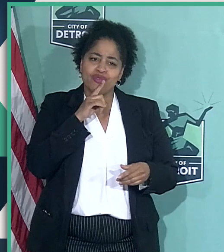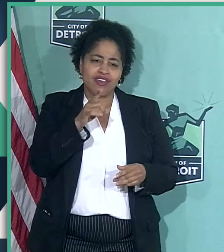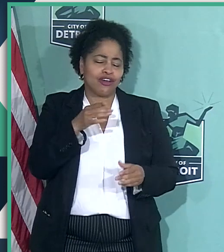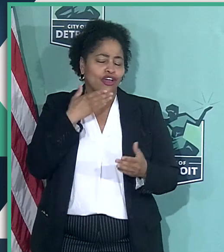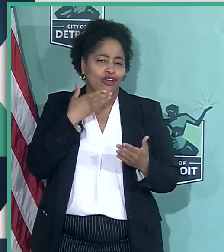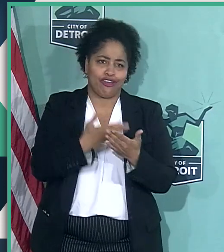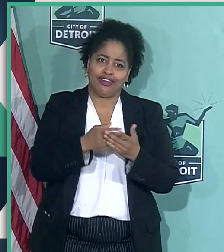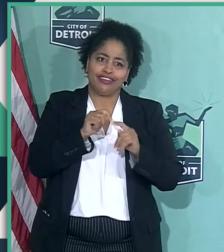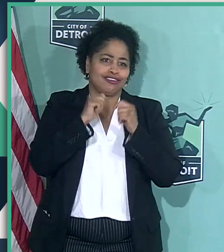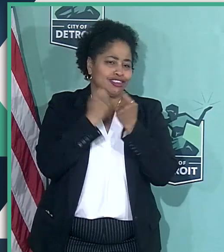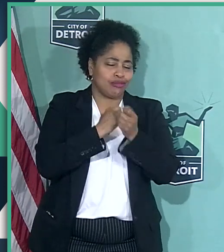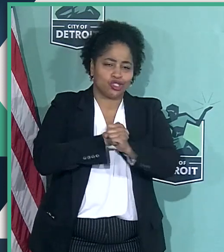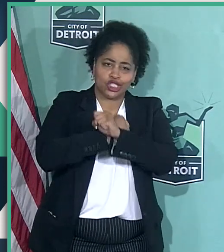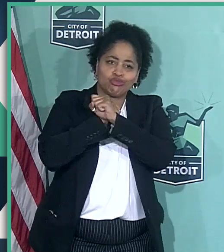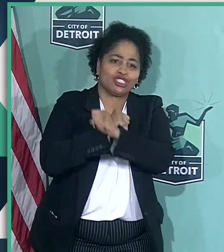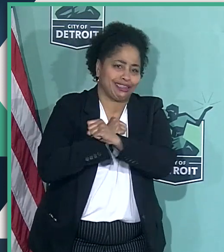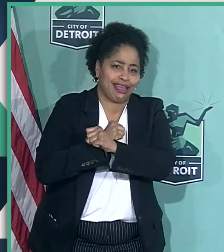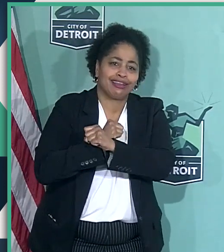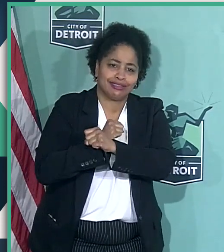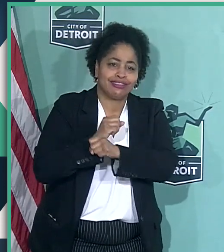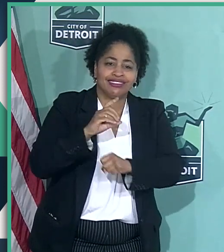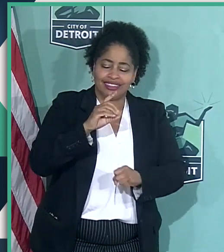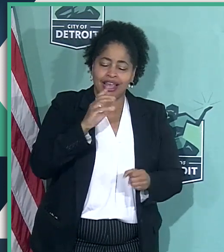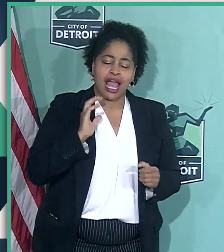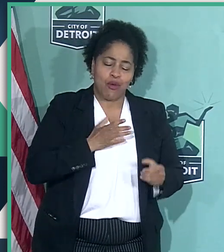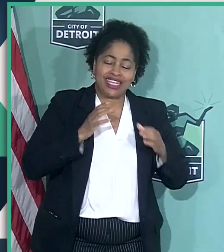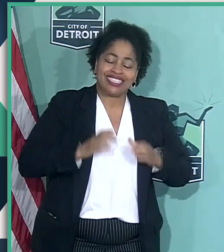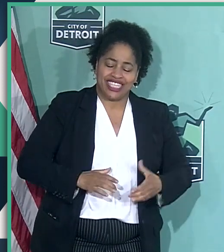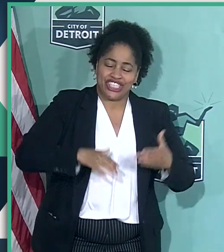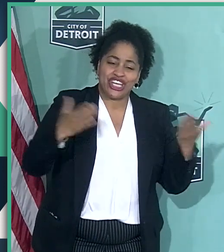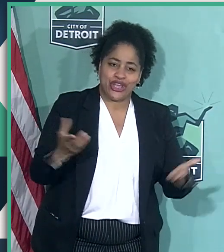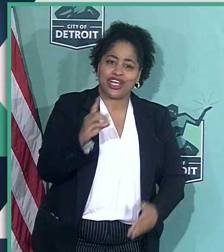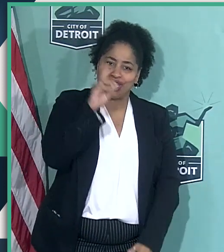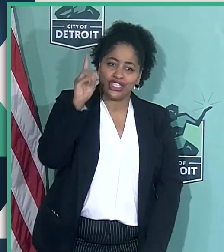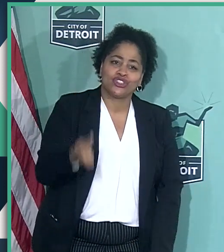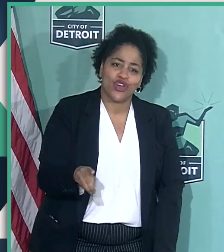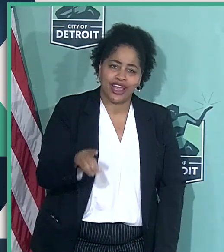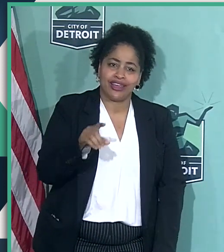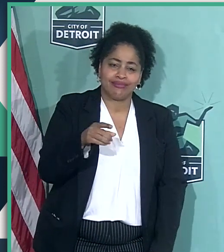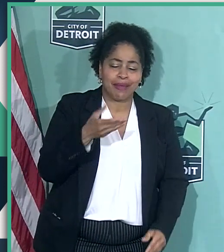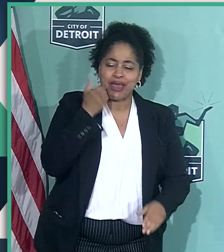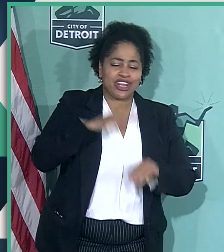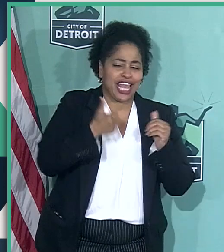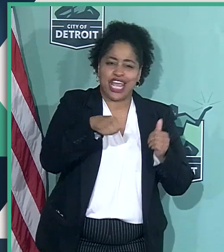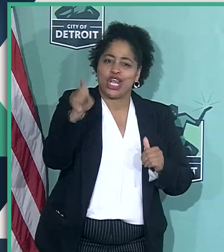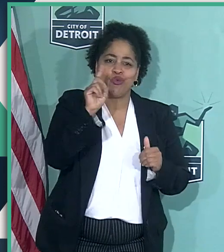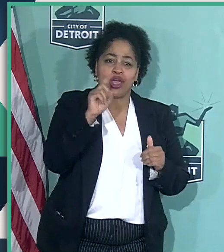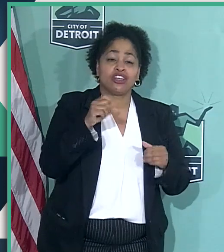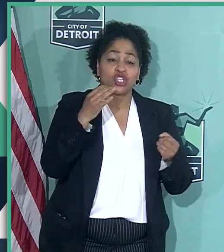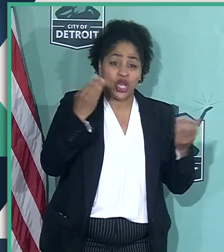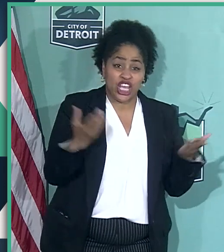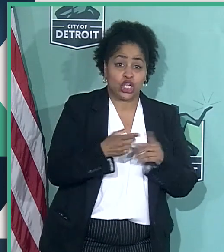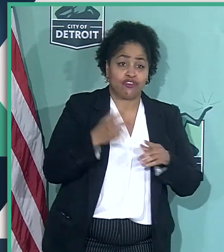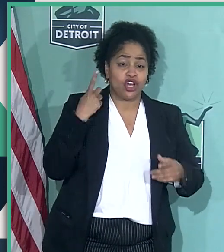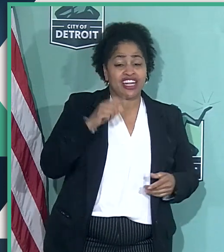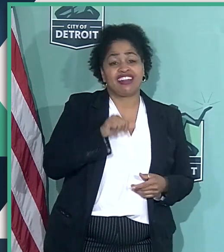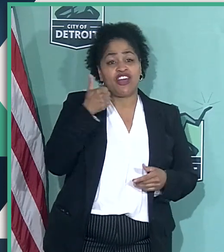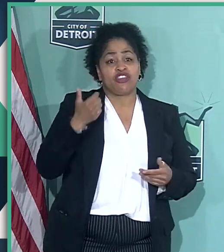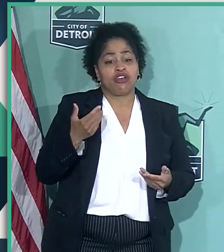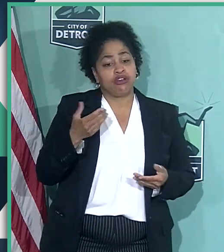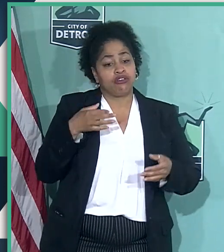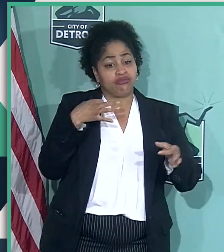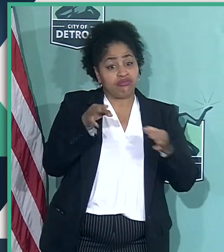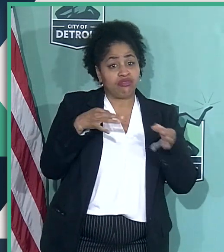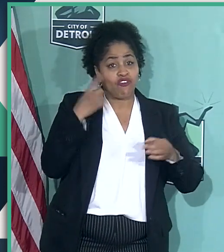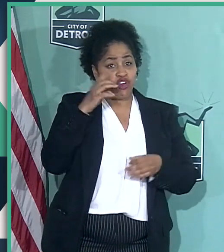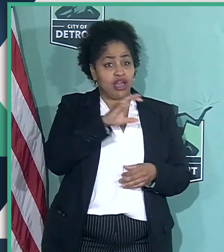protecting the health and safety of our citizens as you can find anywhere. And so here to give us an update on how it's going